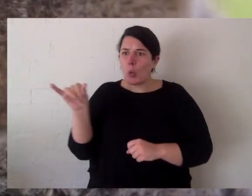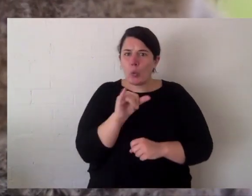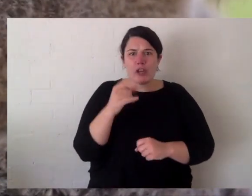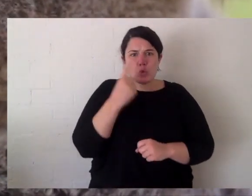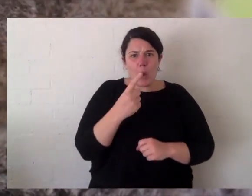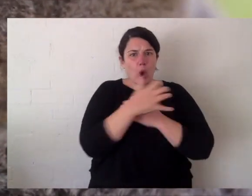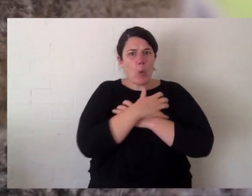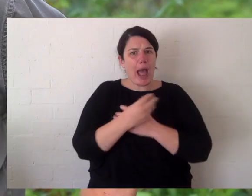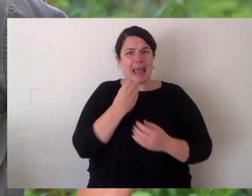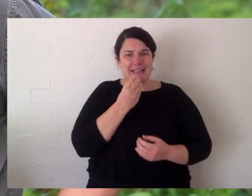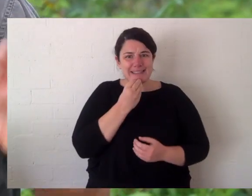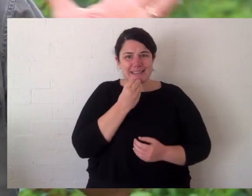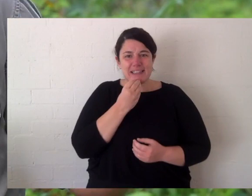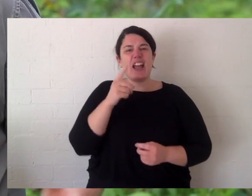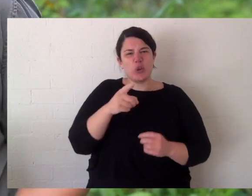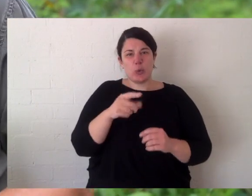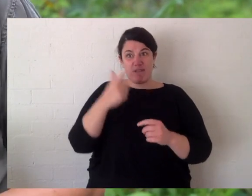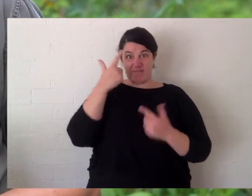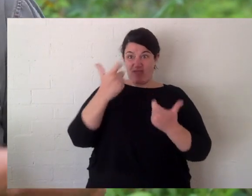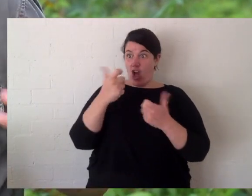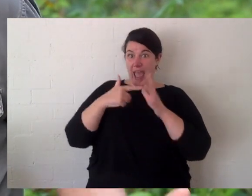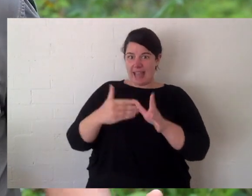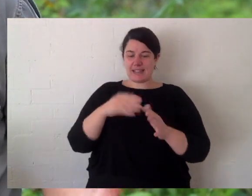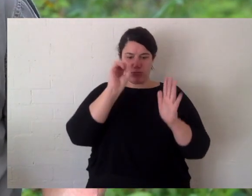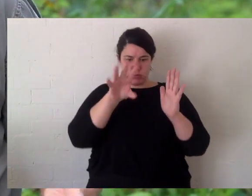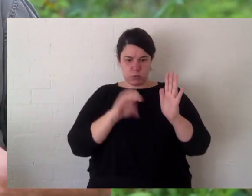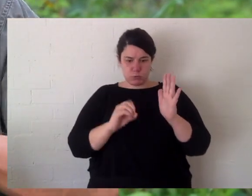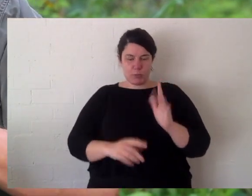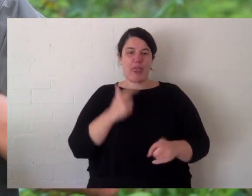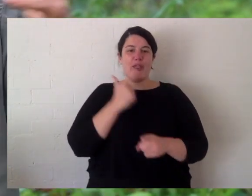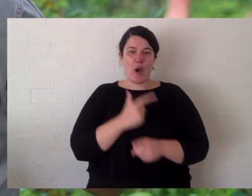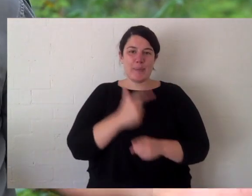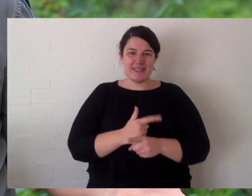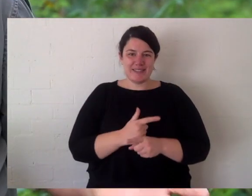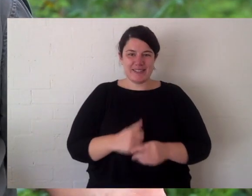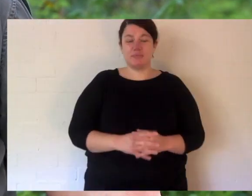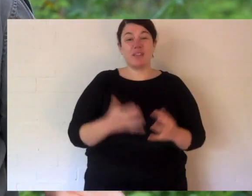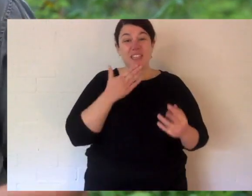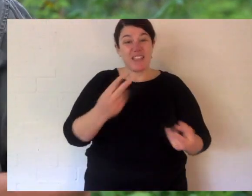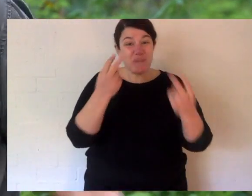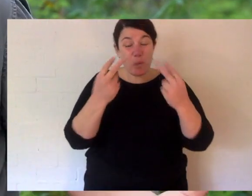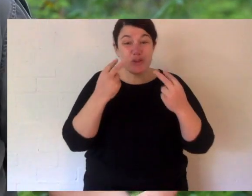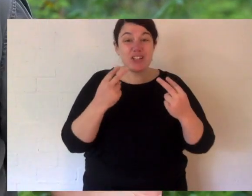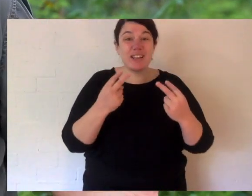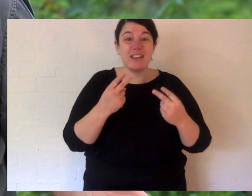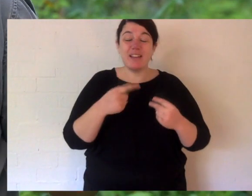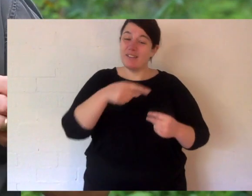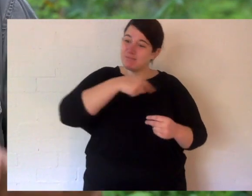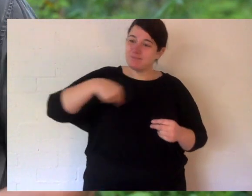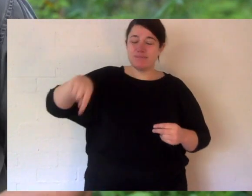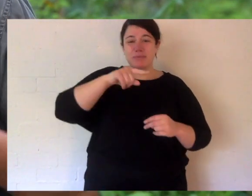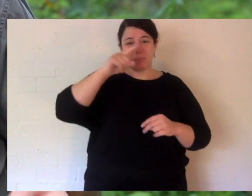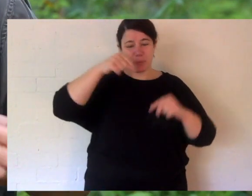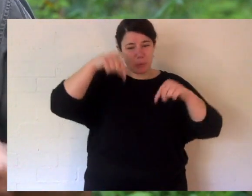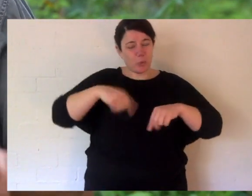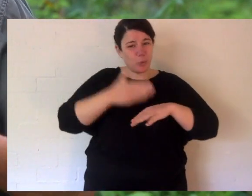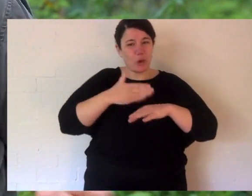me in the comments. Thanks for watching everyone. The Keepers and I are looking after all of our animals and our families, but we